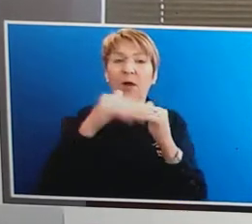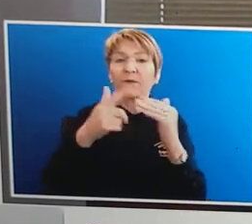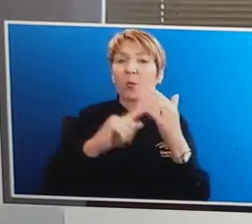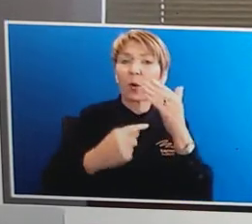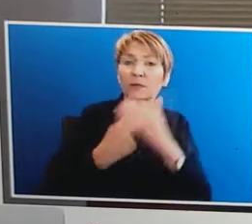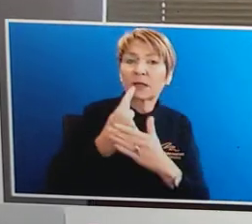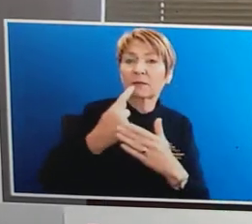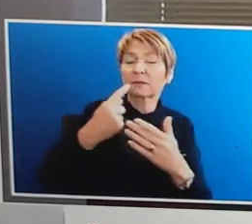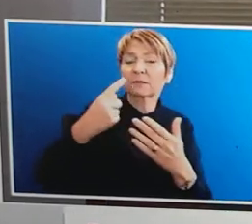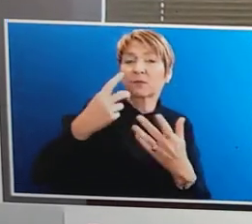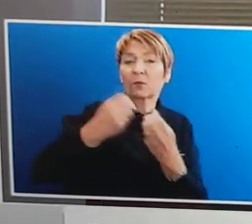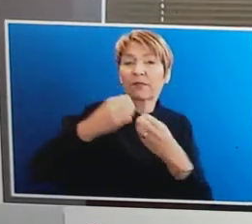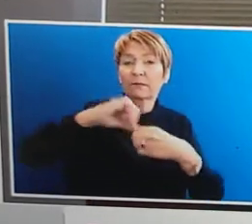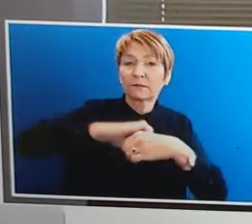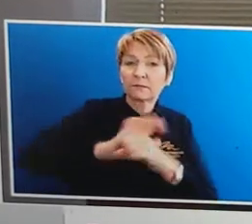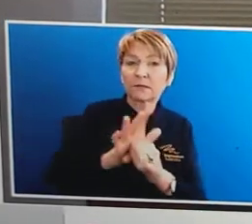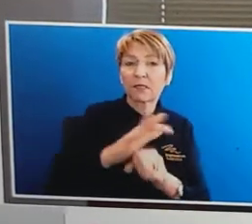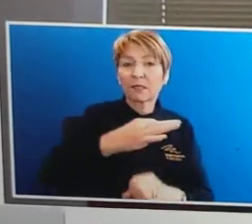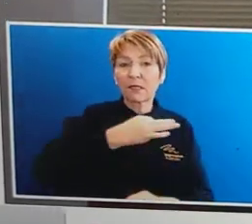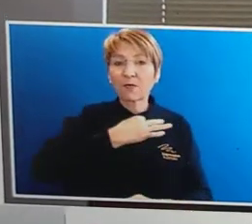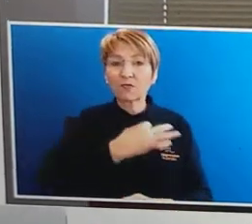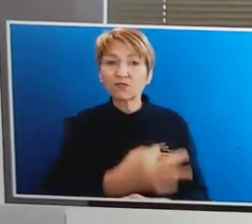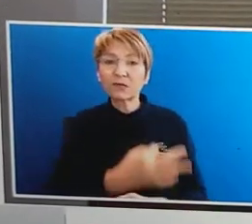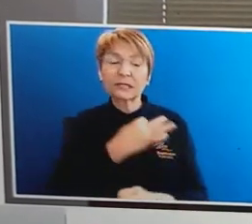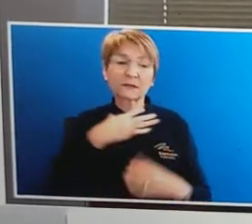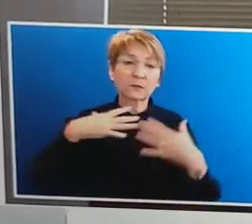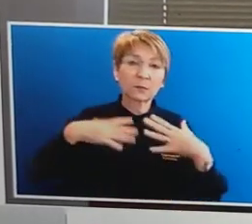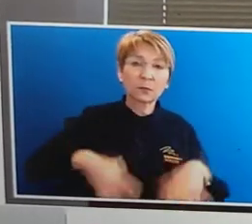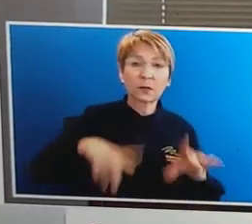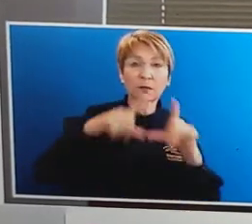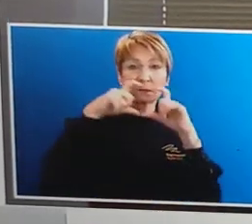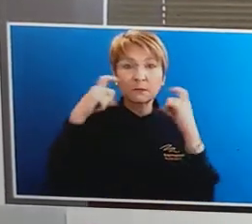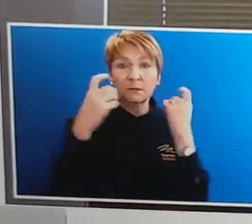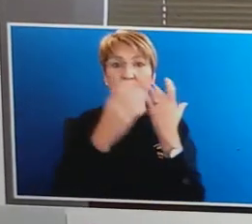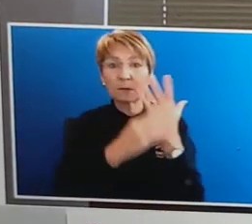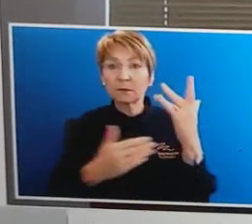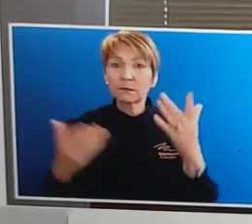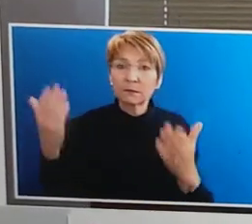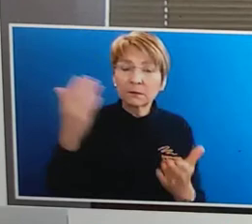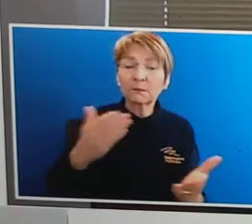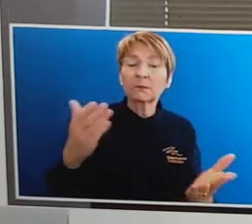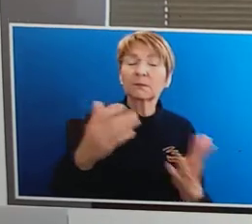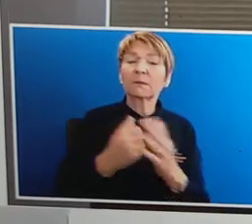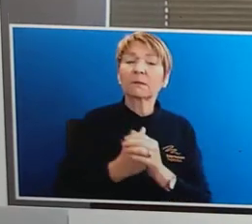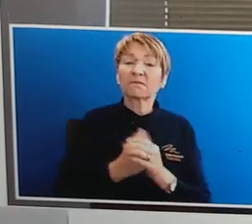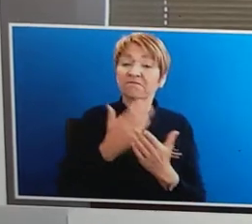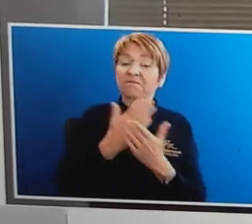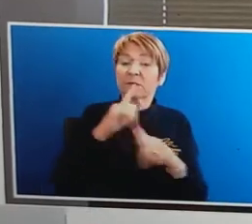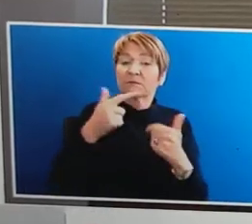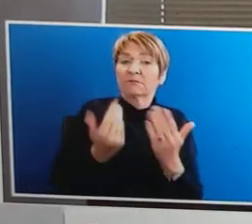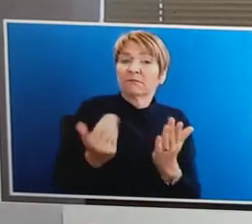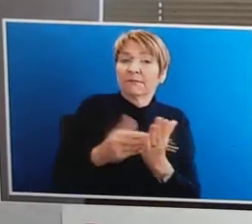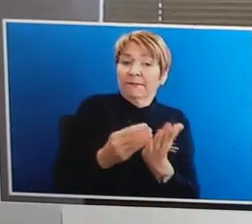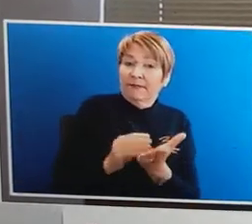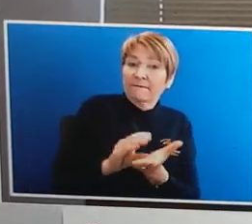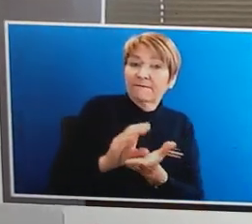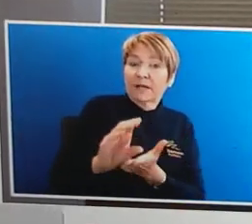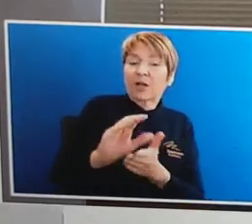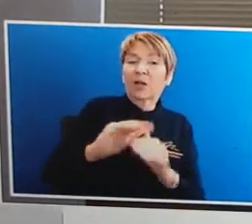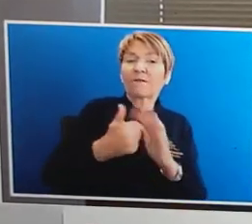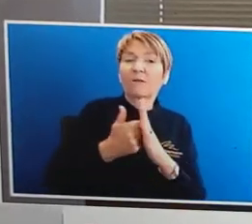problems that we confronted. We've certainly put extra funding into funding for our